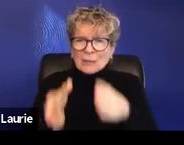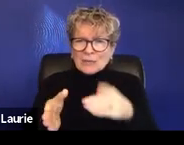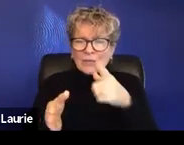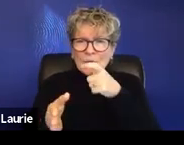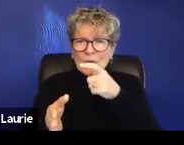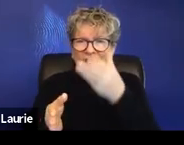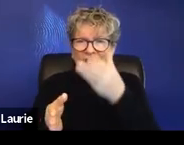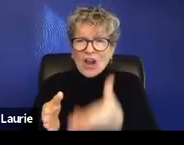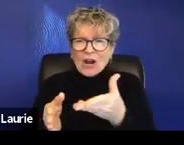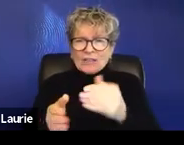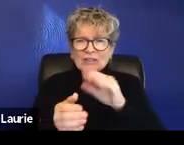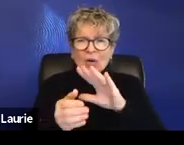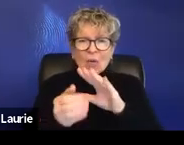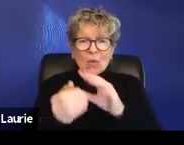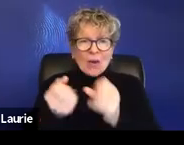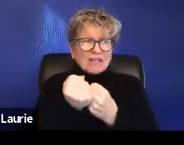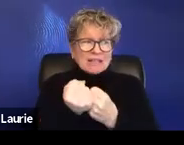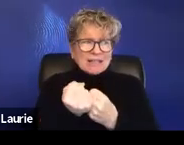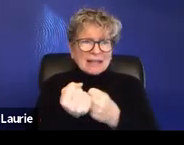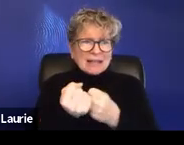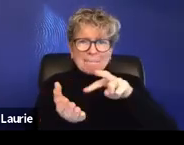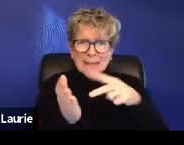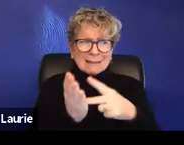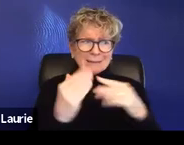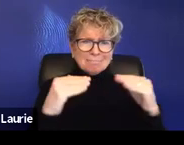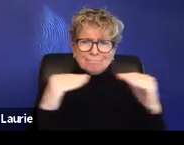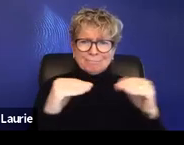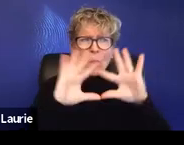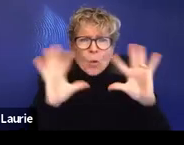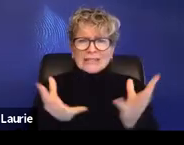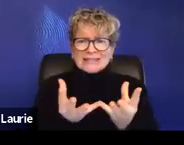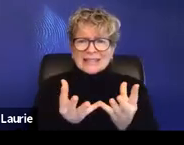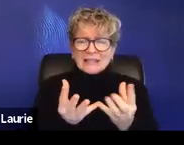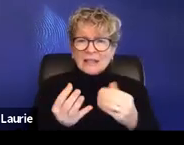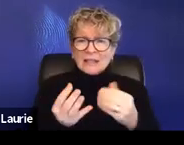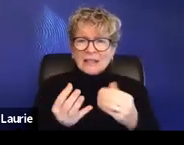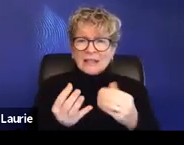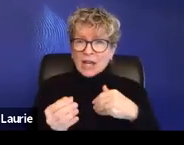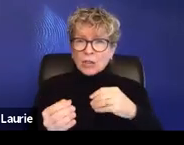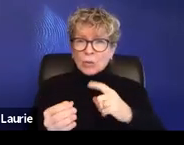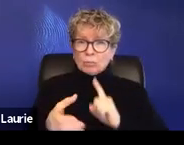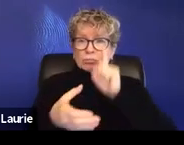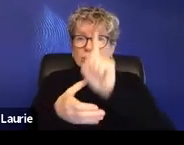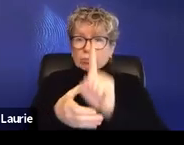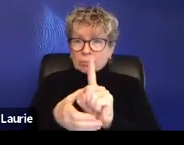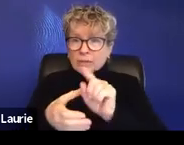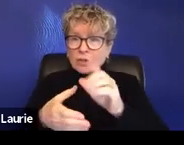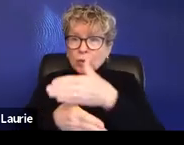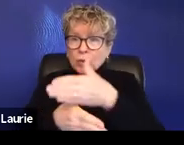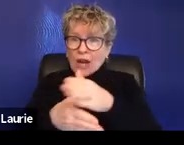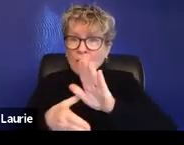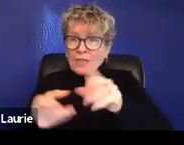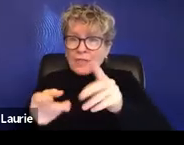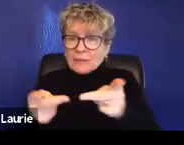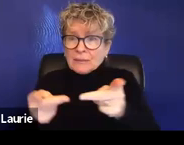And so that means you create a space where they share what it is that they want to share, regardless of what your role